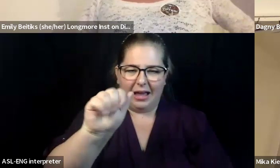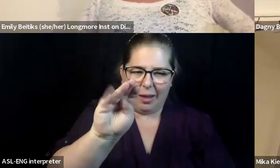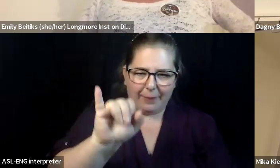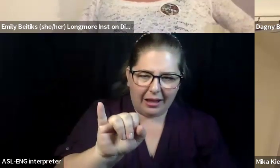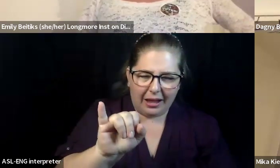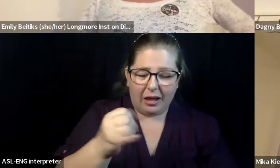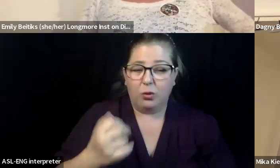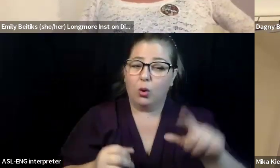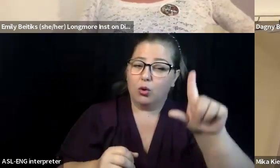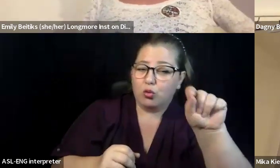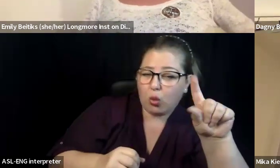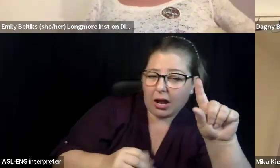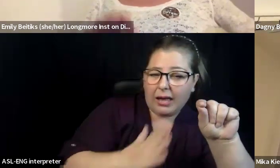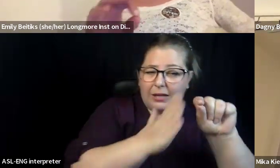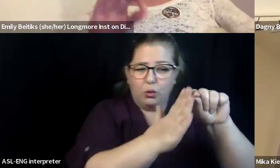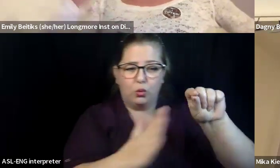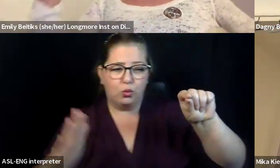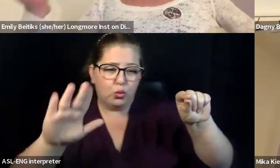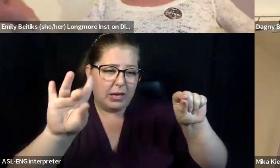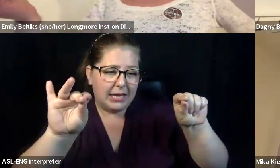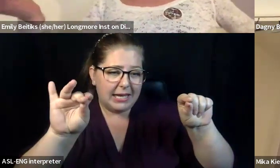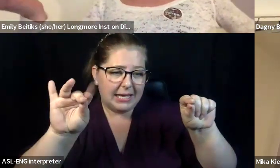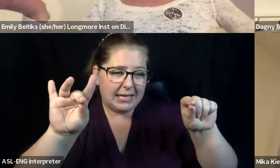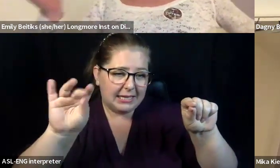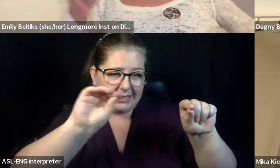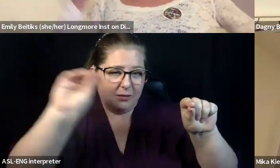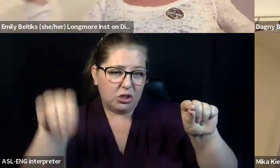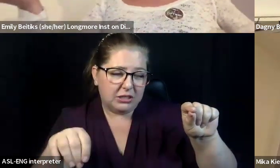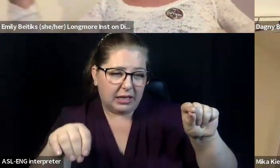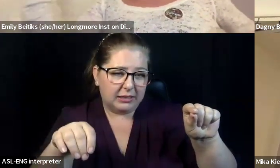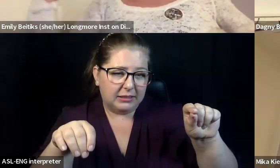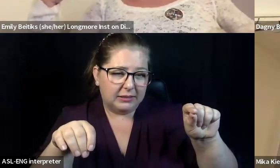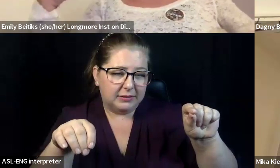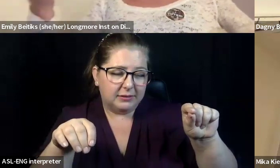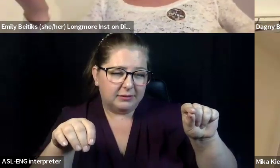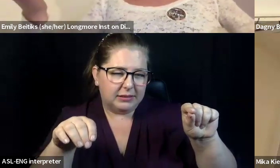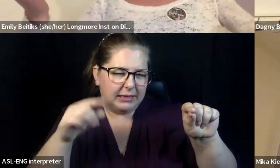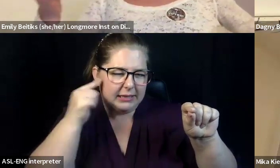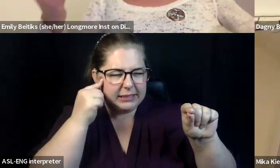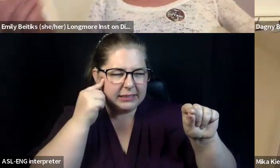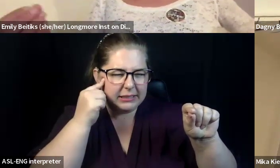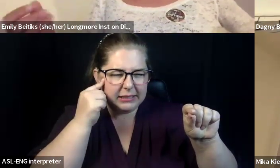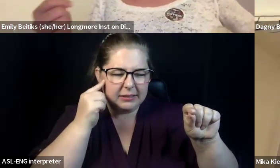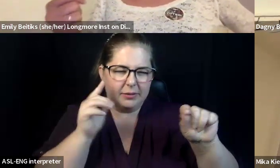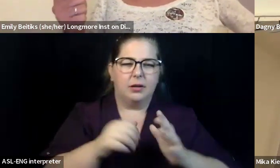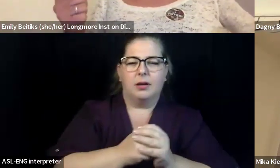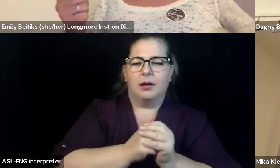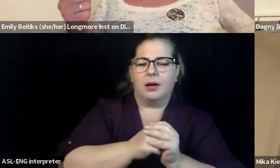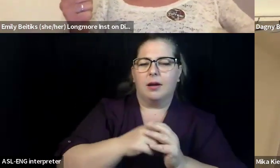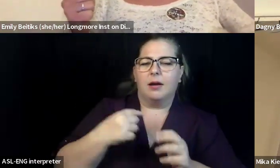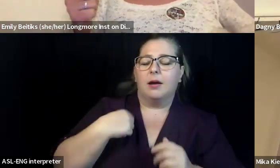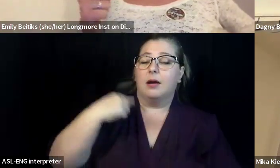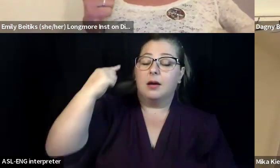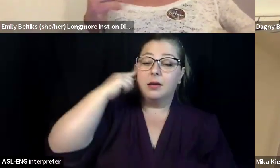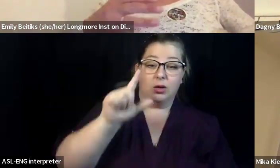And, um, they are not allowed to do more than that, uh, because they could have a reverse discrimination claim on their hands, but